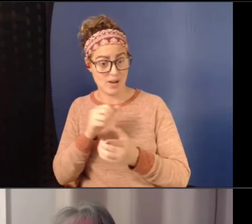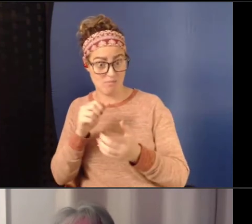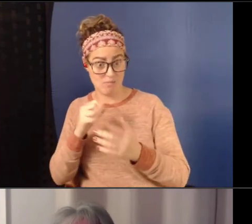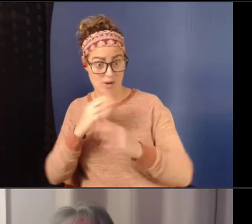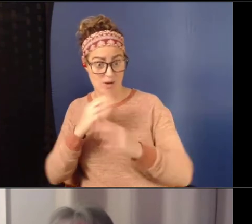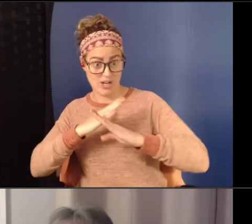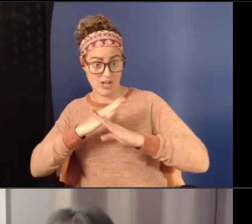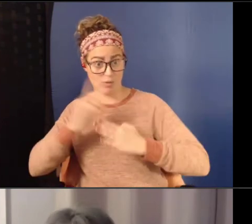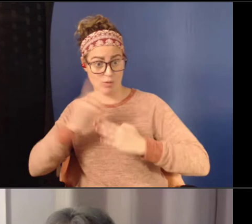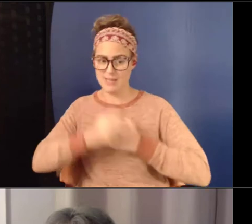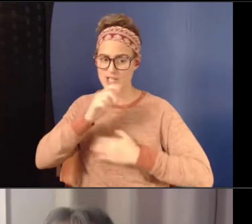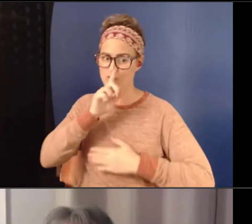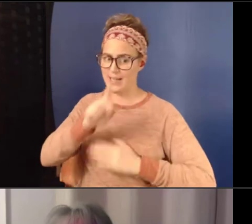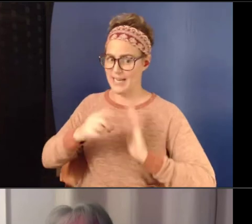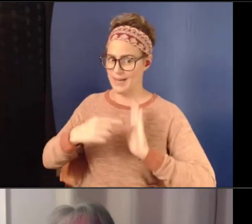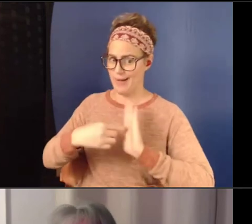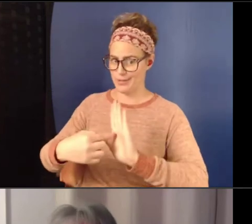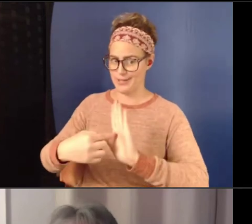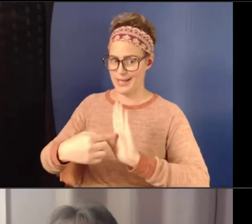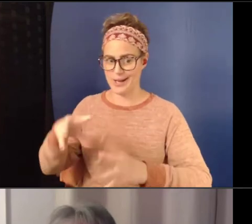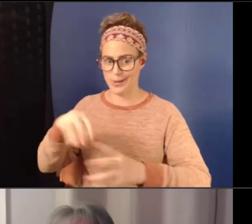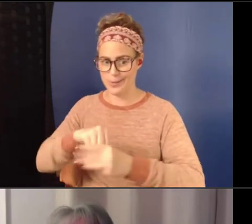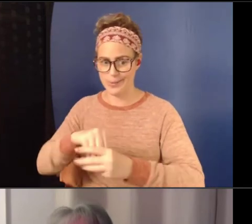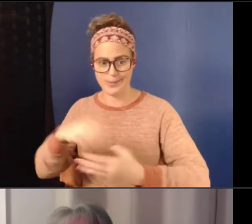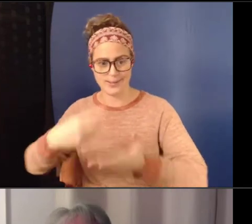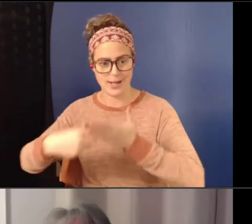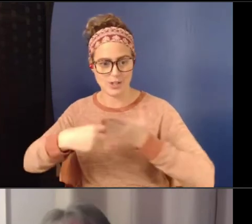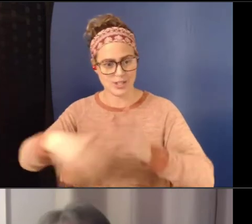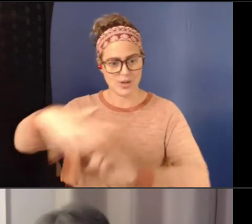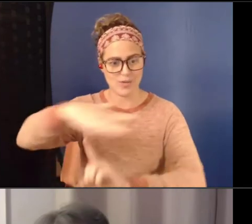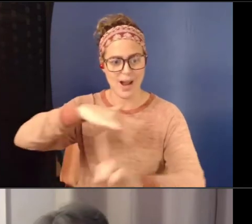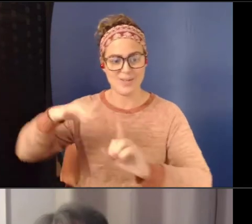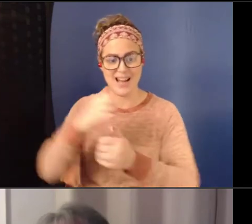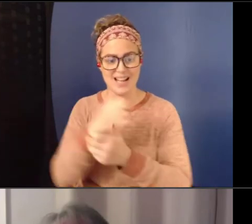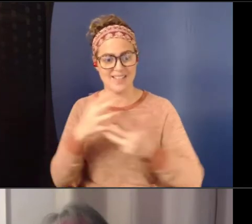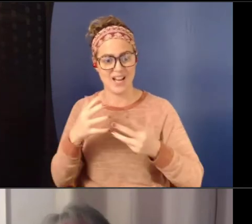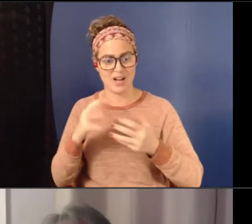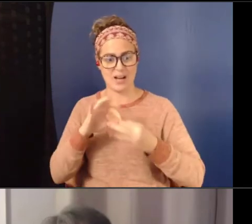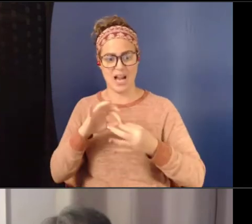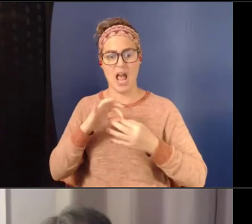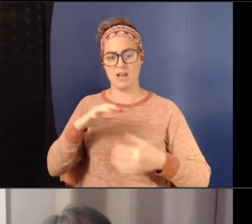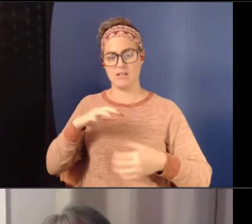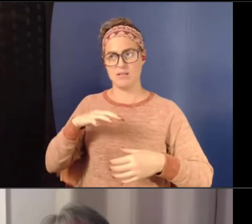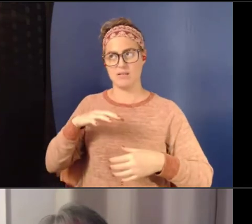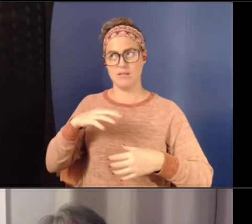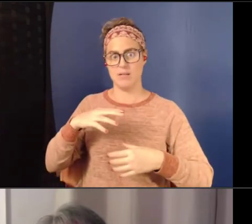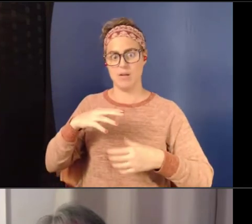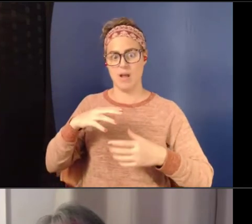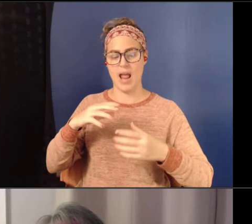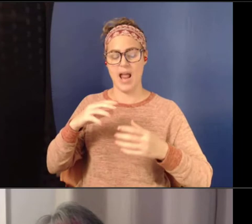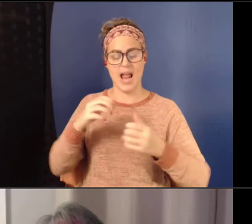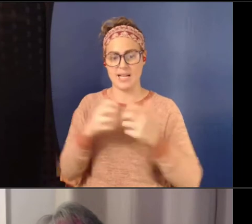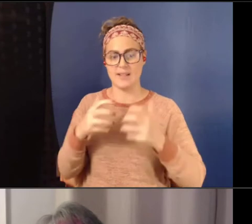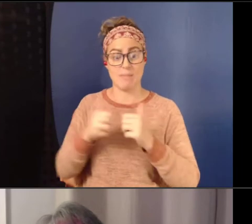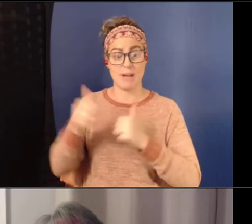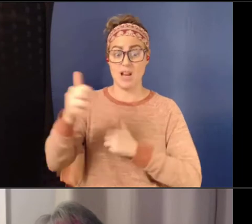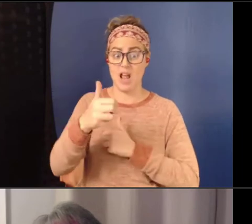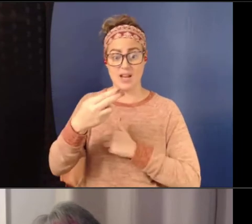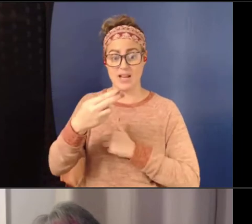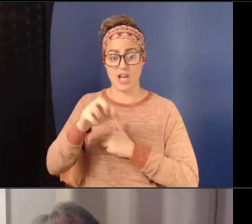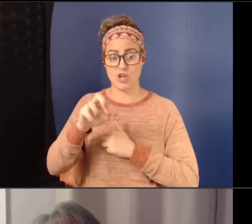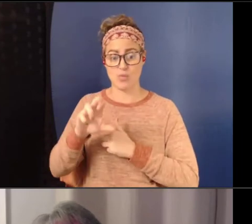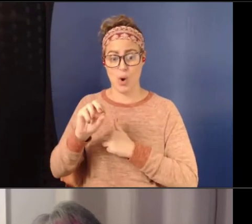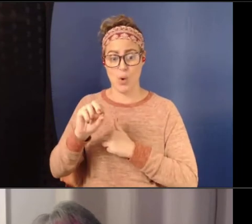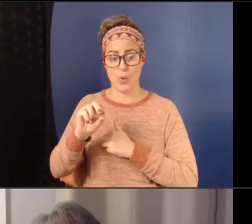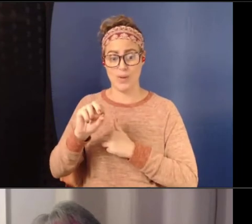even represent, include the discussions around anything beyond heterosexual relationships too, is a cause for concern. But